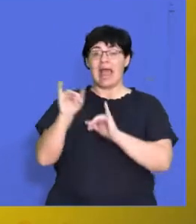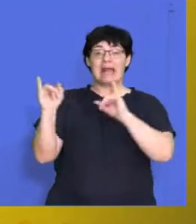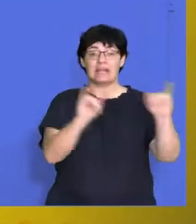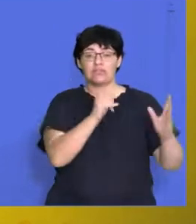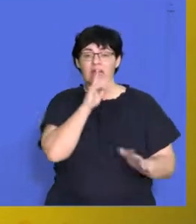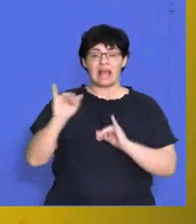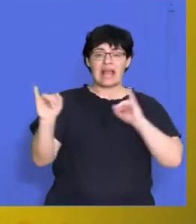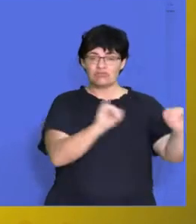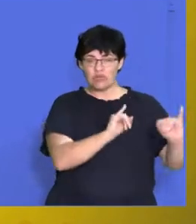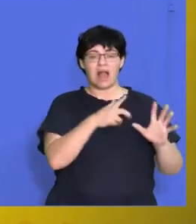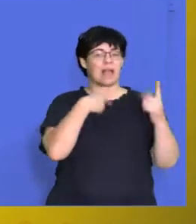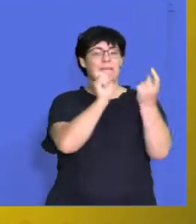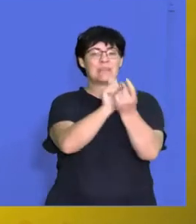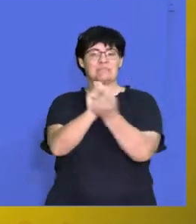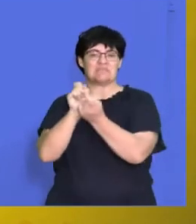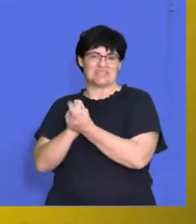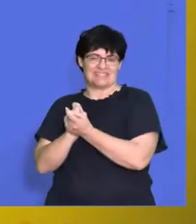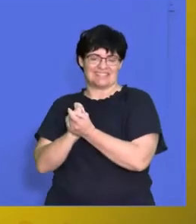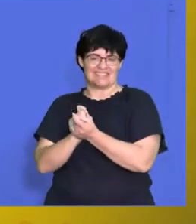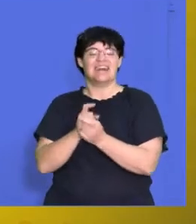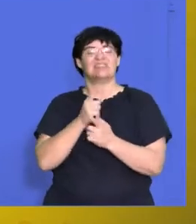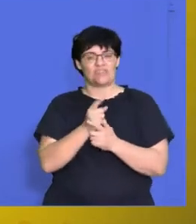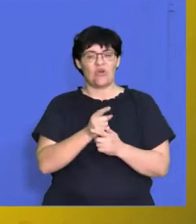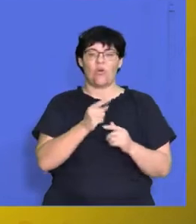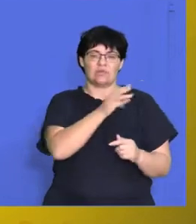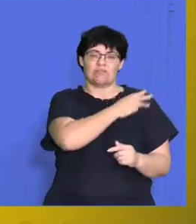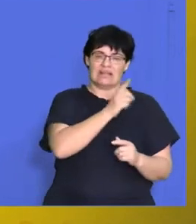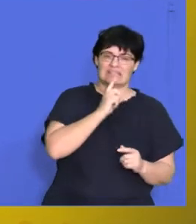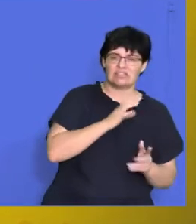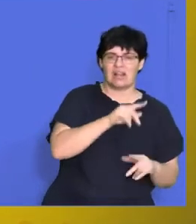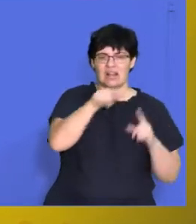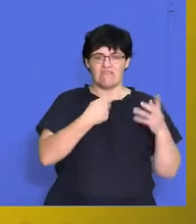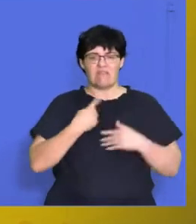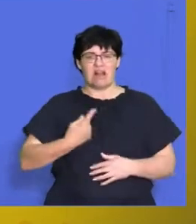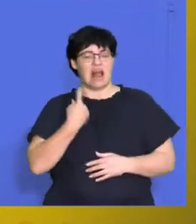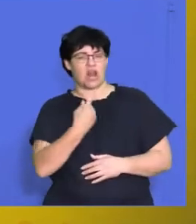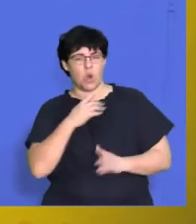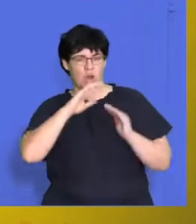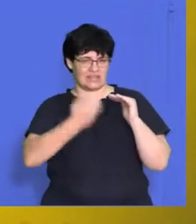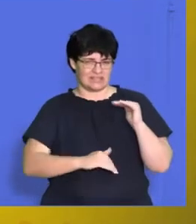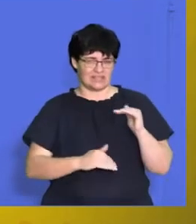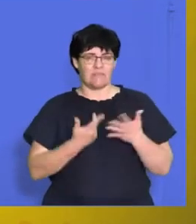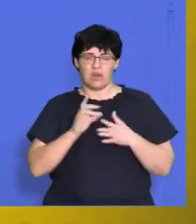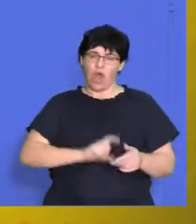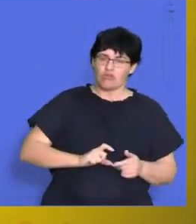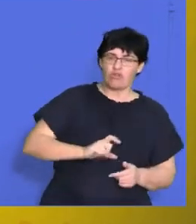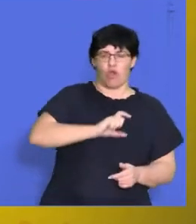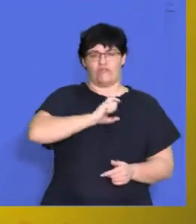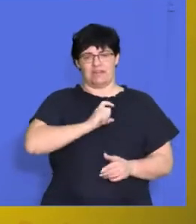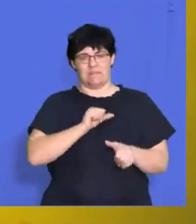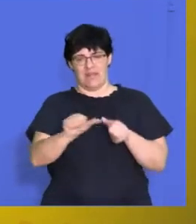introduce the new people to their colleagues and to their management so that they feel a little less alone, they can feel a little bit more confident